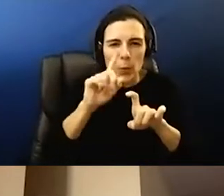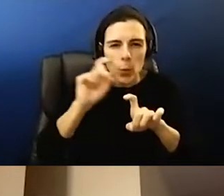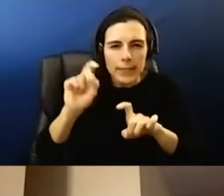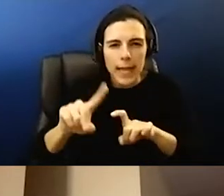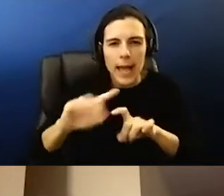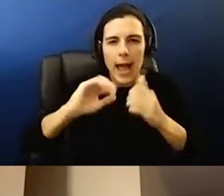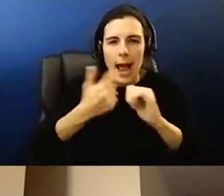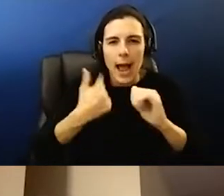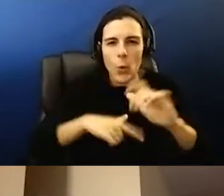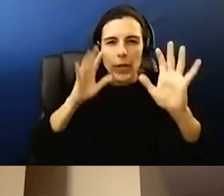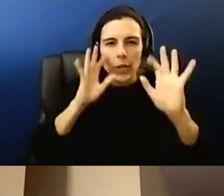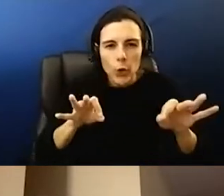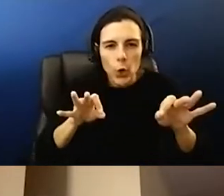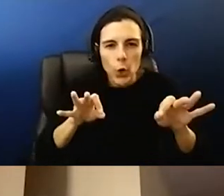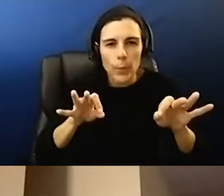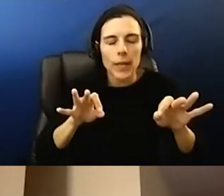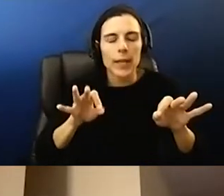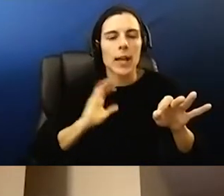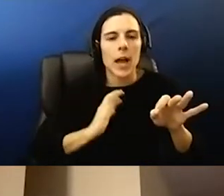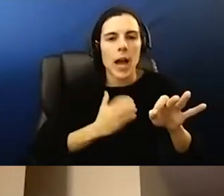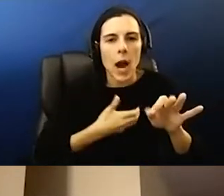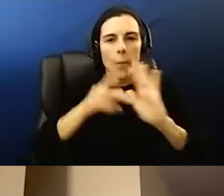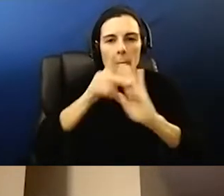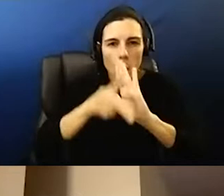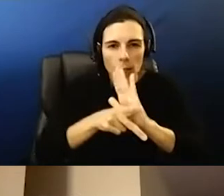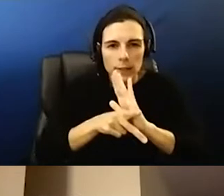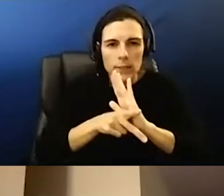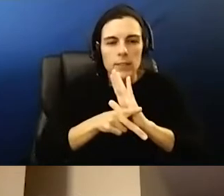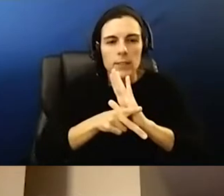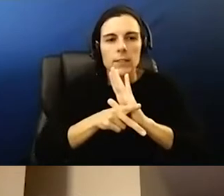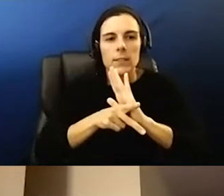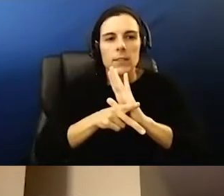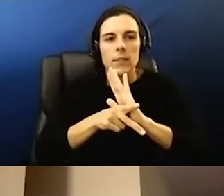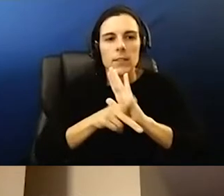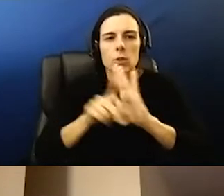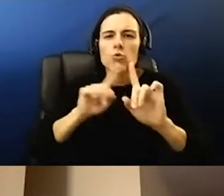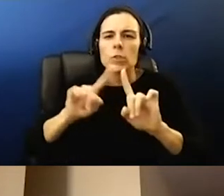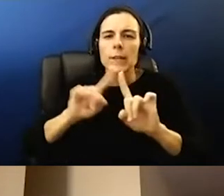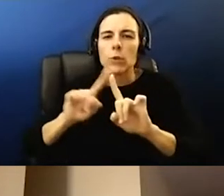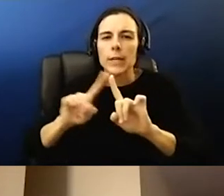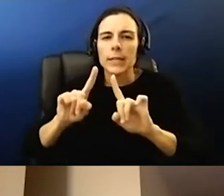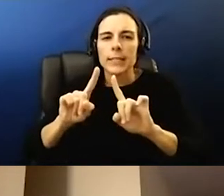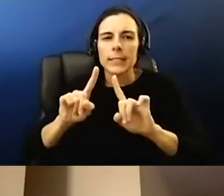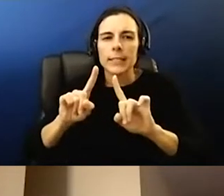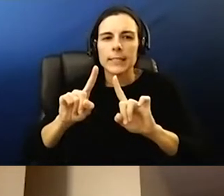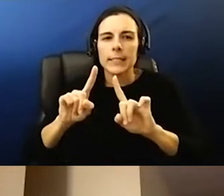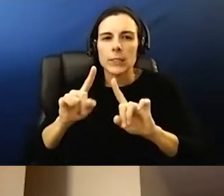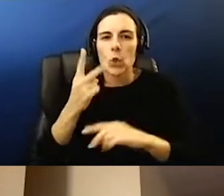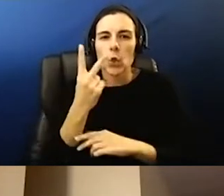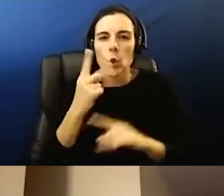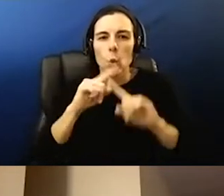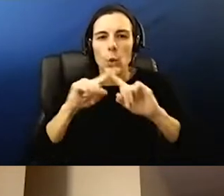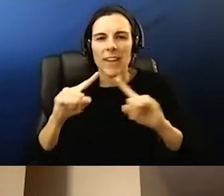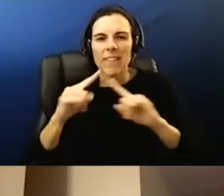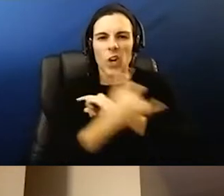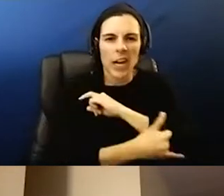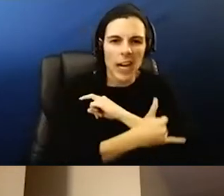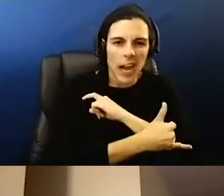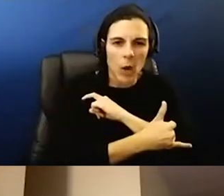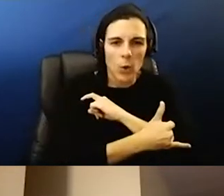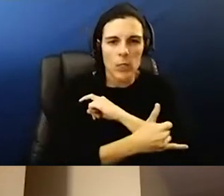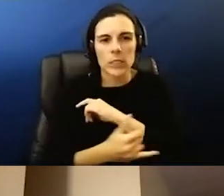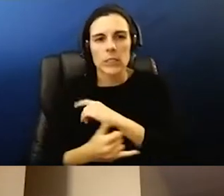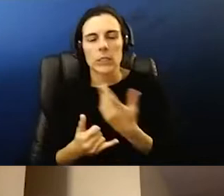determine our our policies, because there's different, we straddle two different counties. How do we decide as Roundup ISD